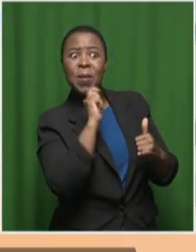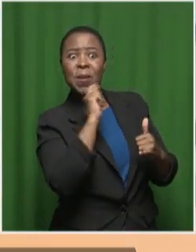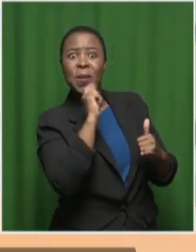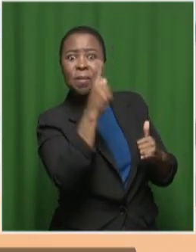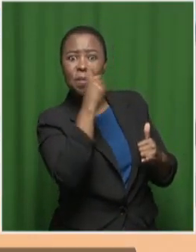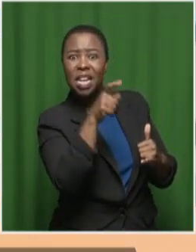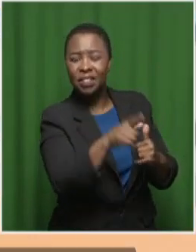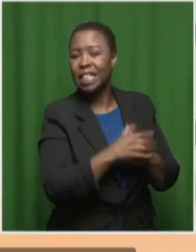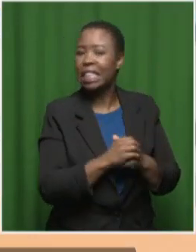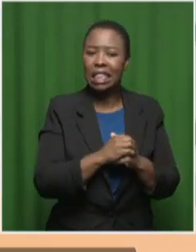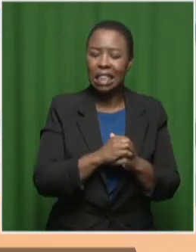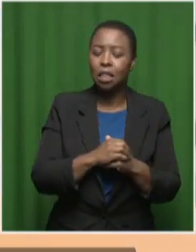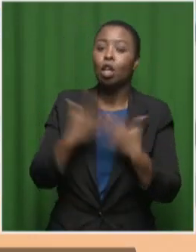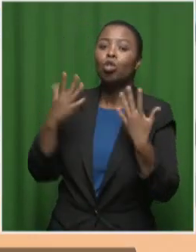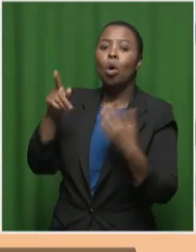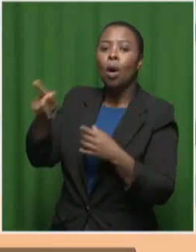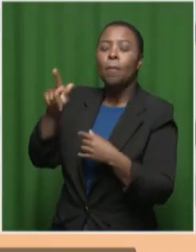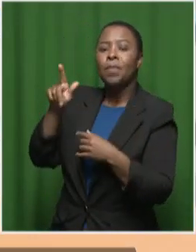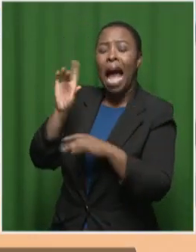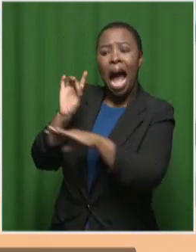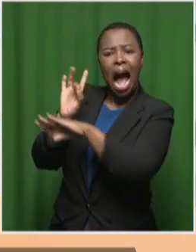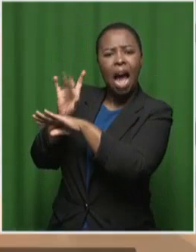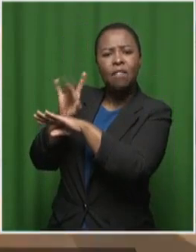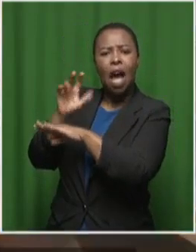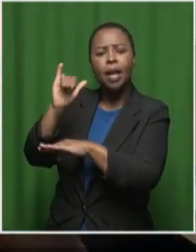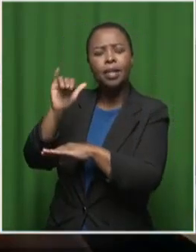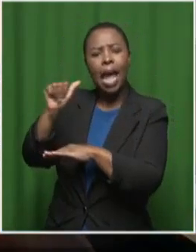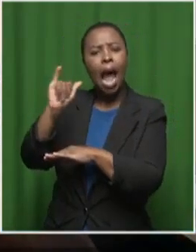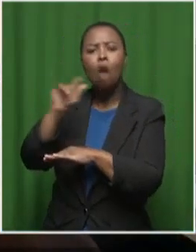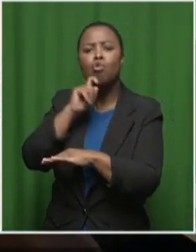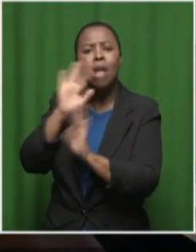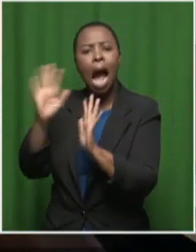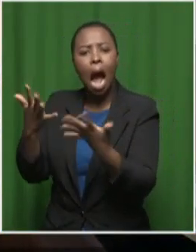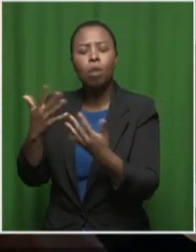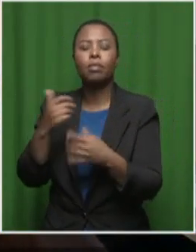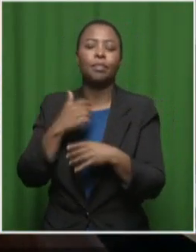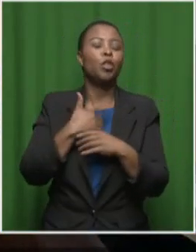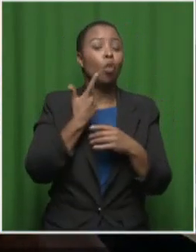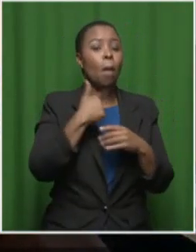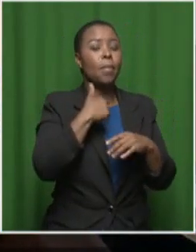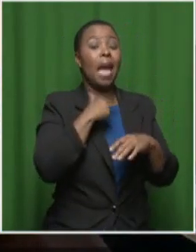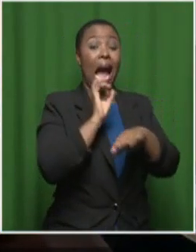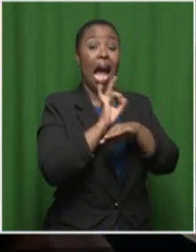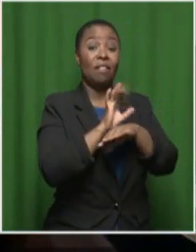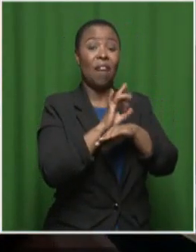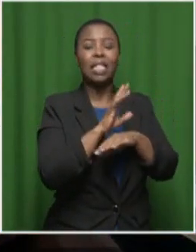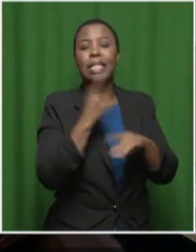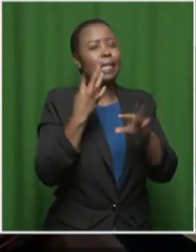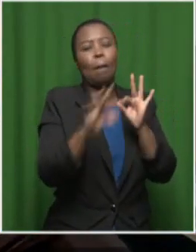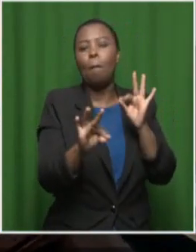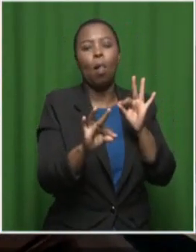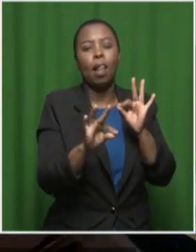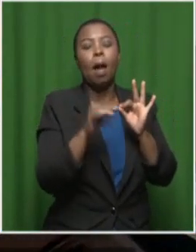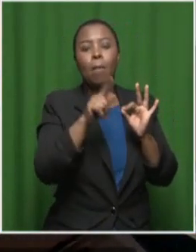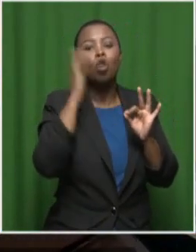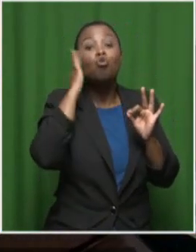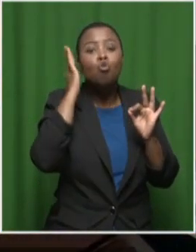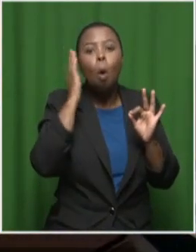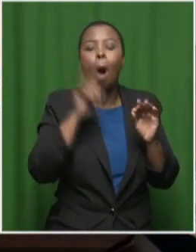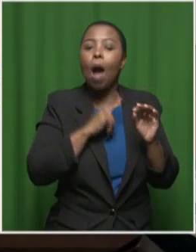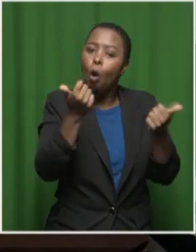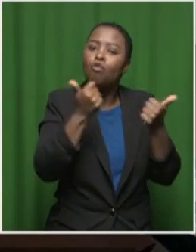your practical advice to using AI? My advice is very simple. Get to know how you're already using it.